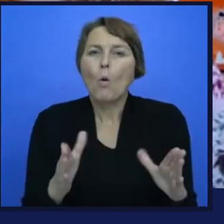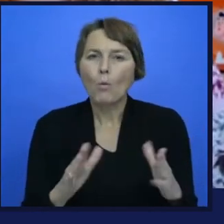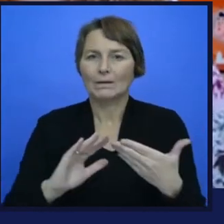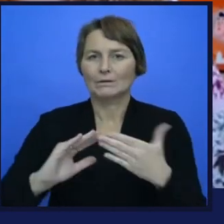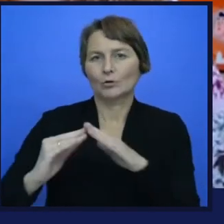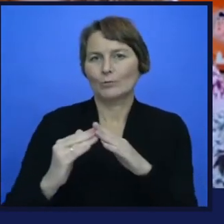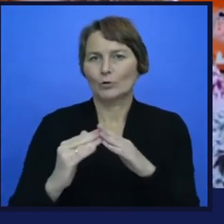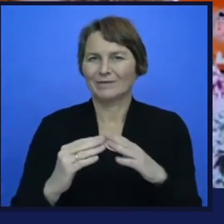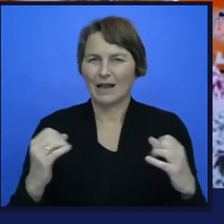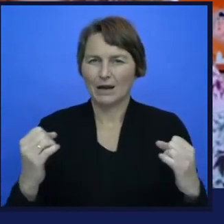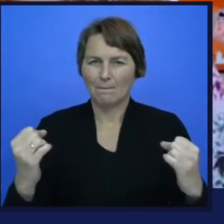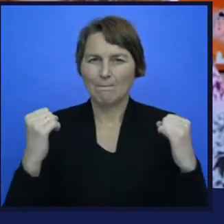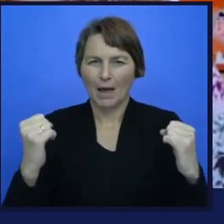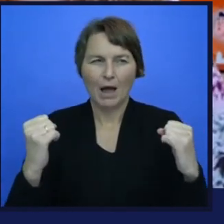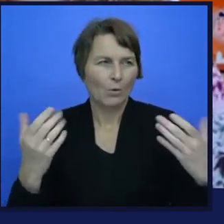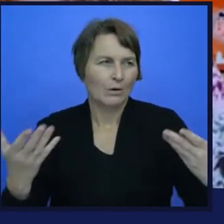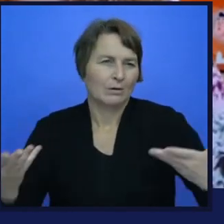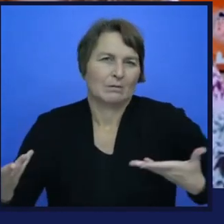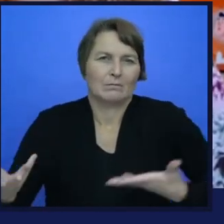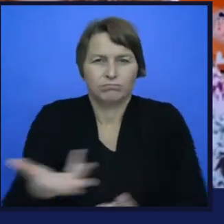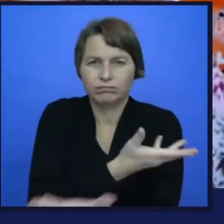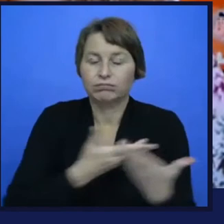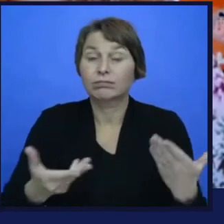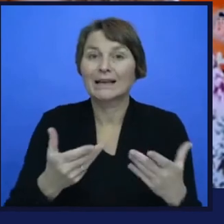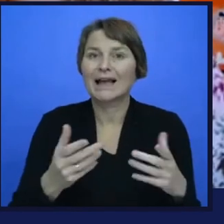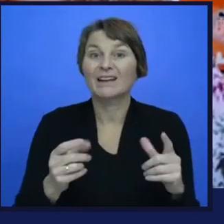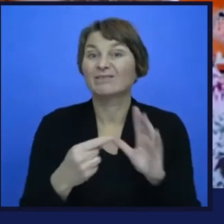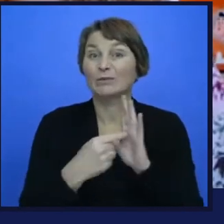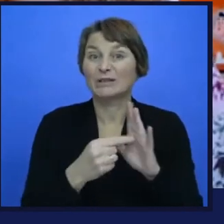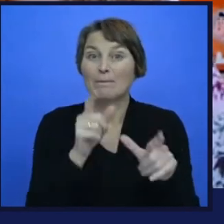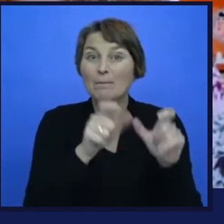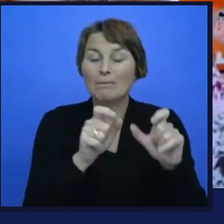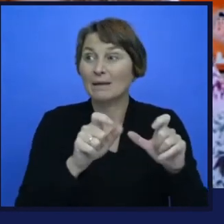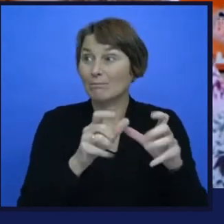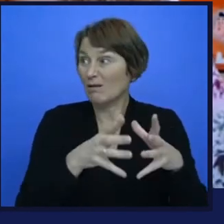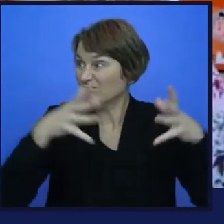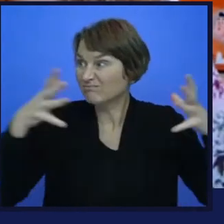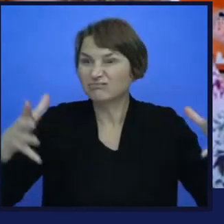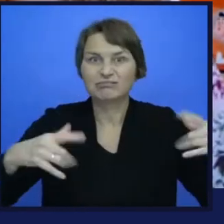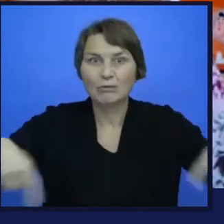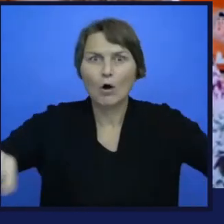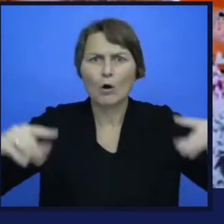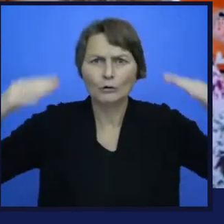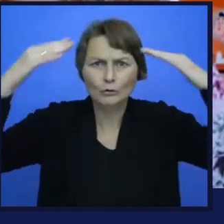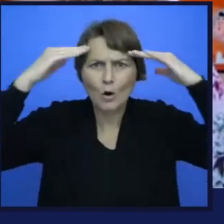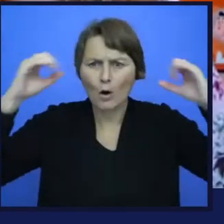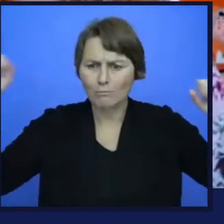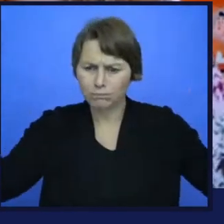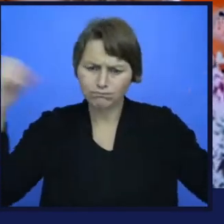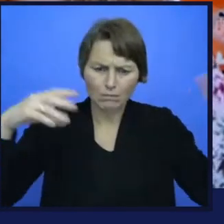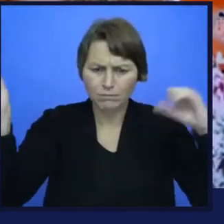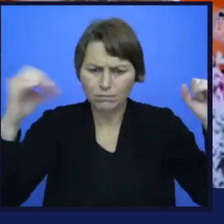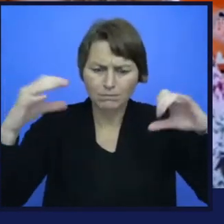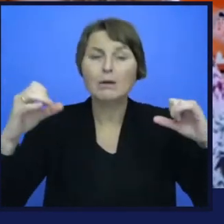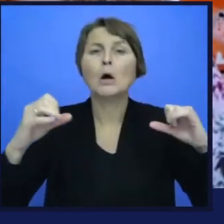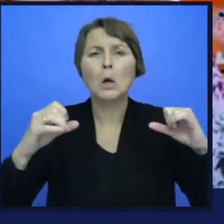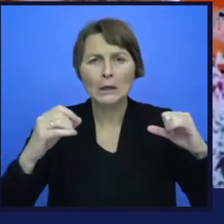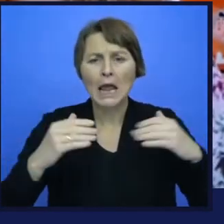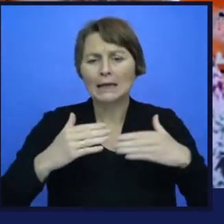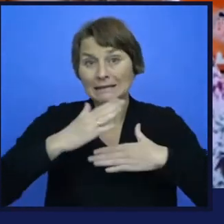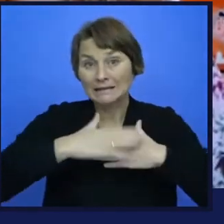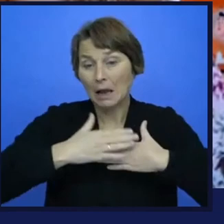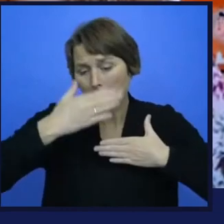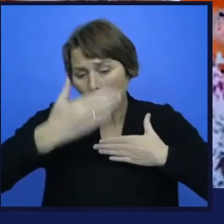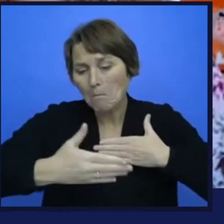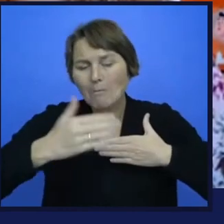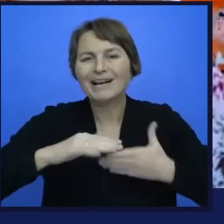of mass crowd intelligence, it is possible to remove this over and over time. Very